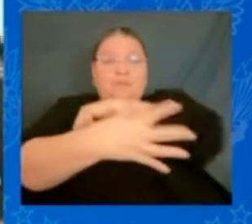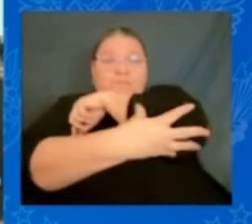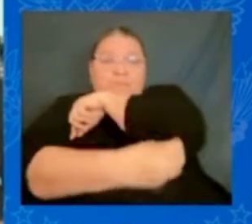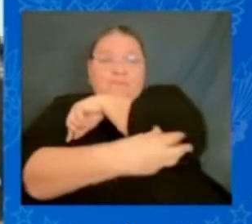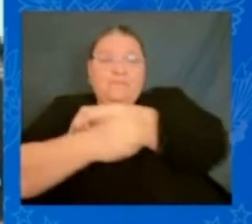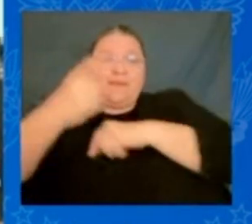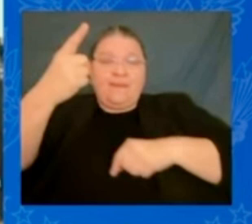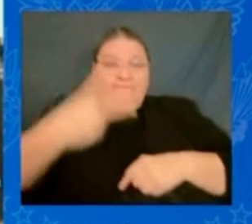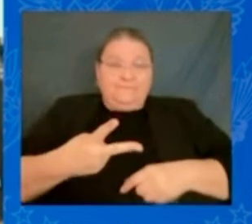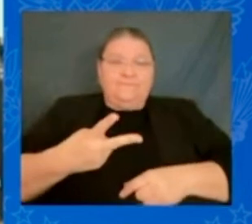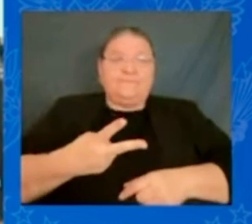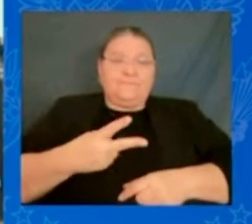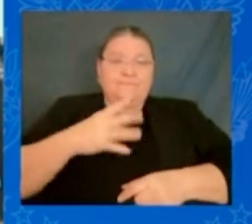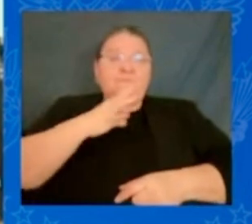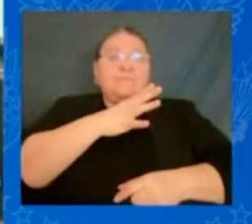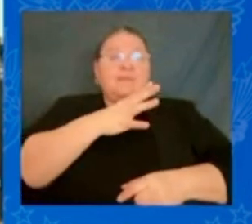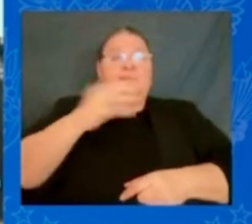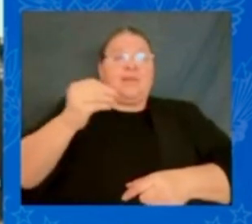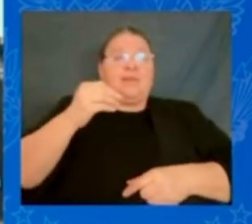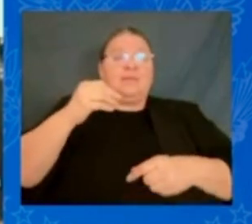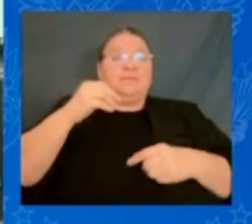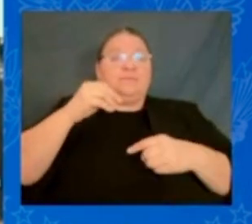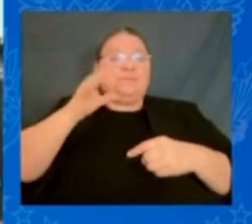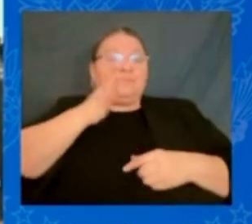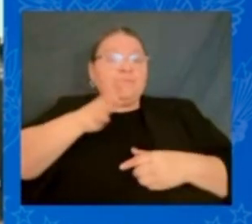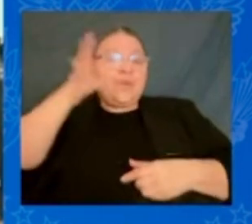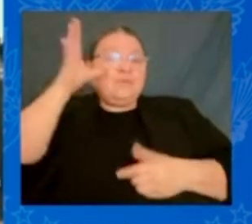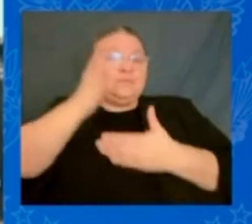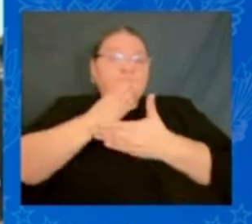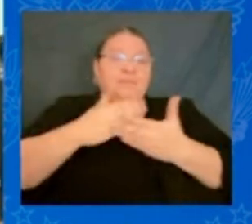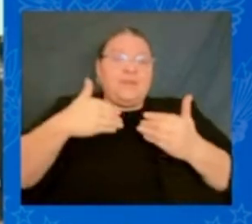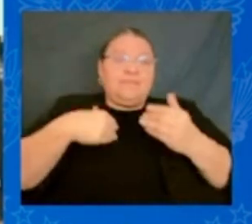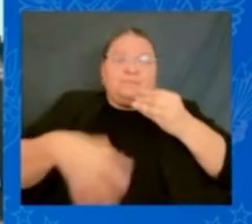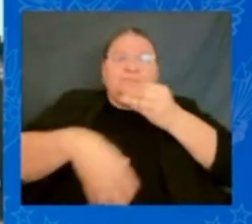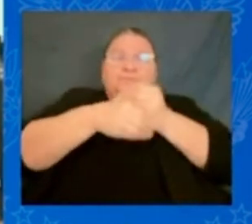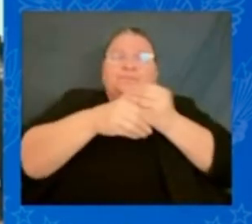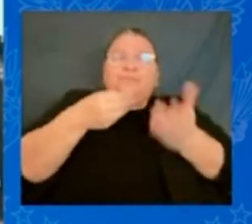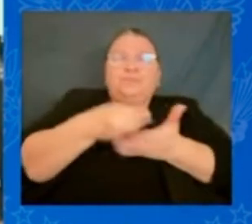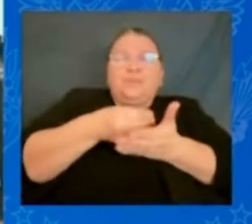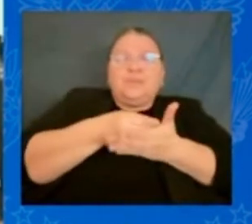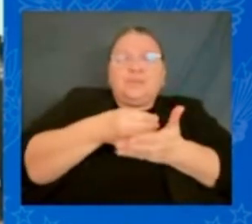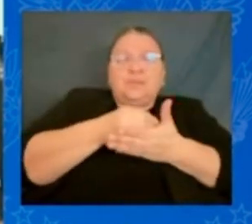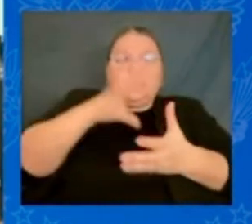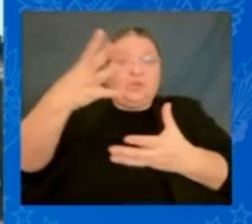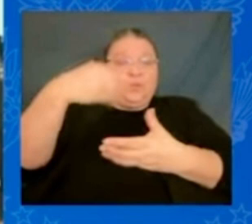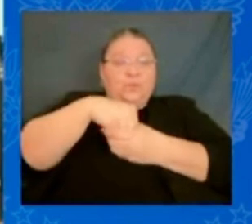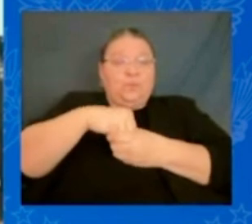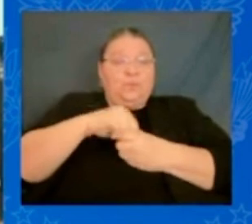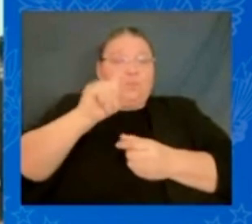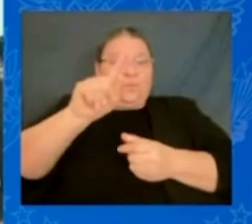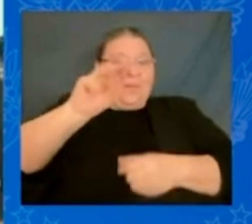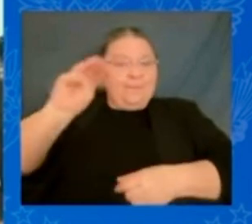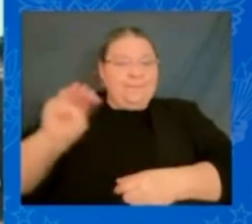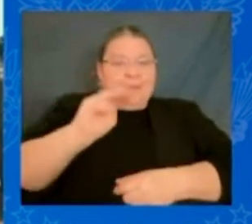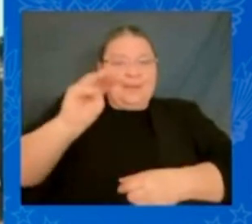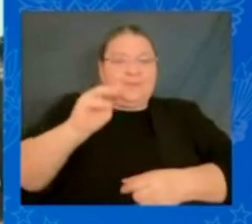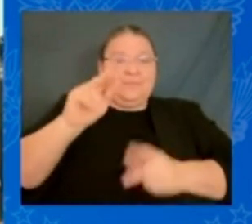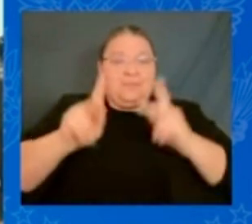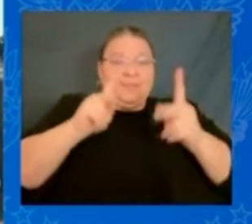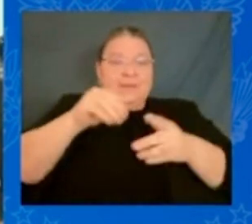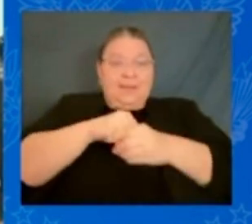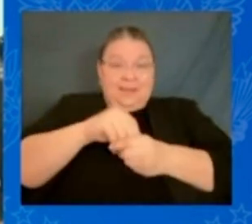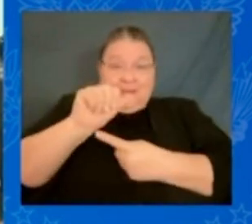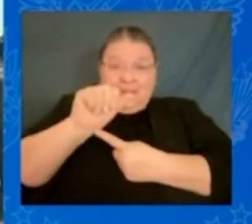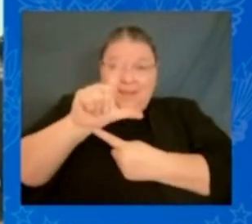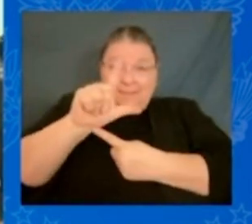a breathing room, including almost a million folks in Alabama. I was telling the mayor on the way over, my dad